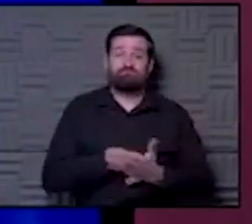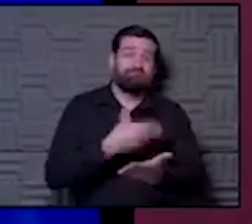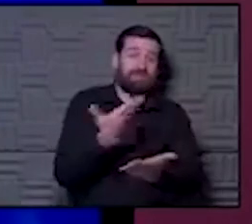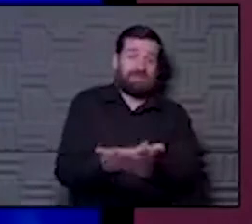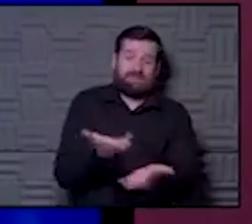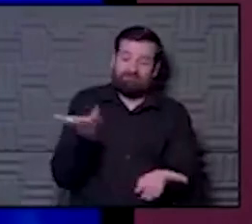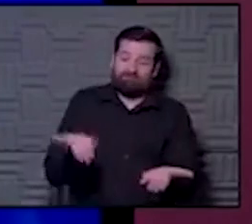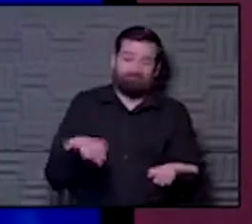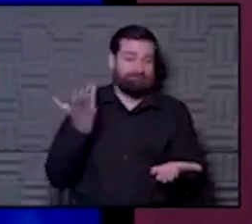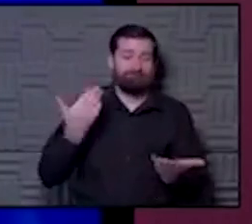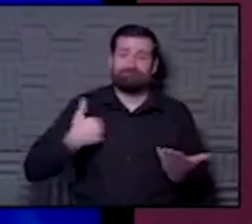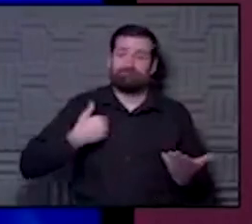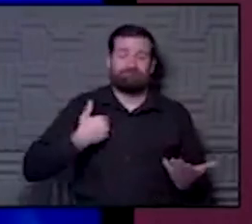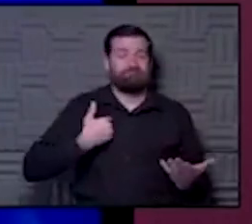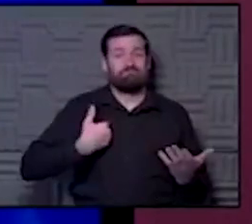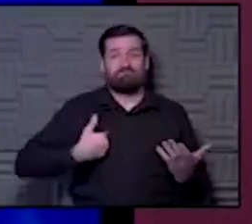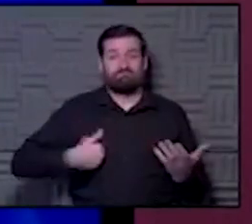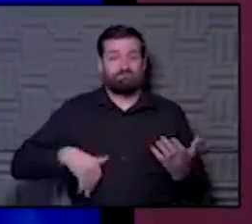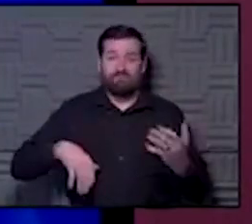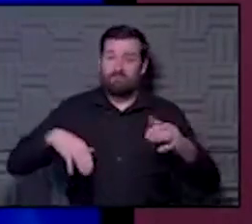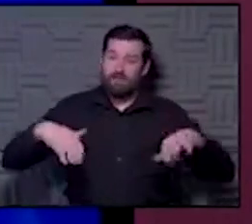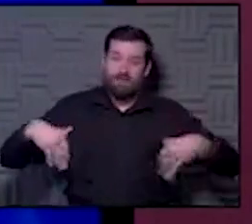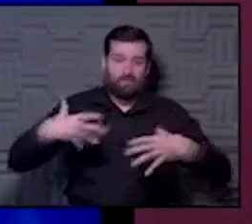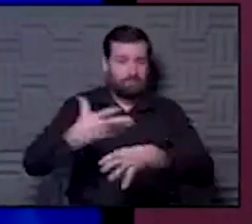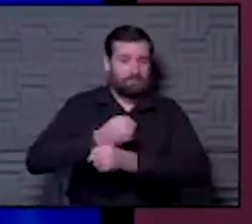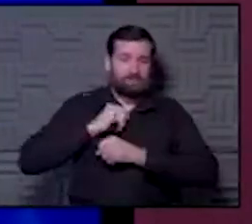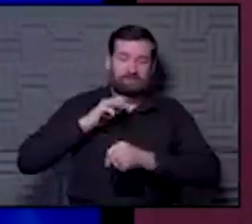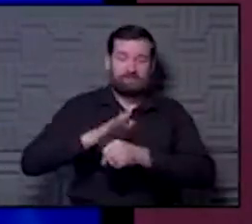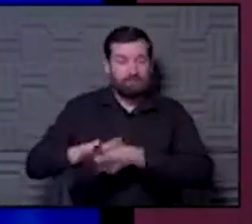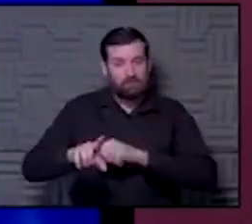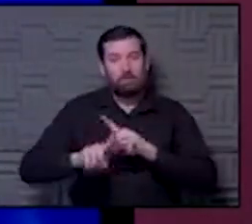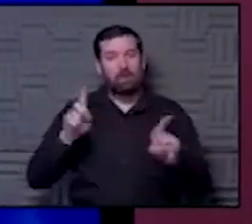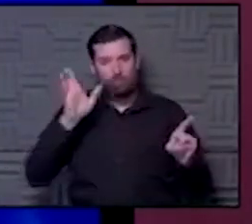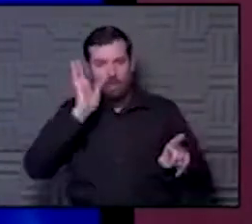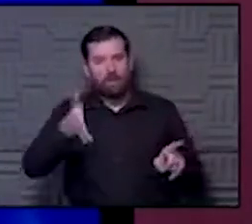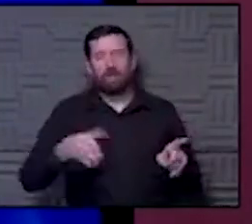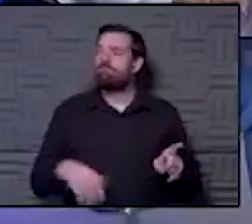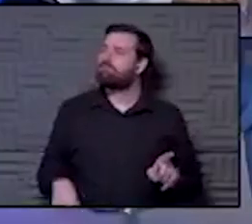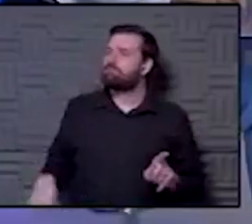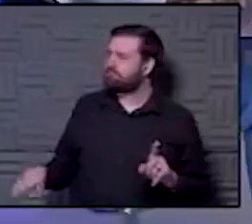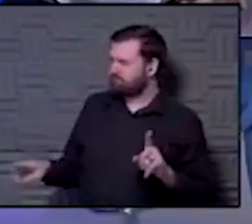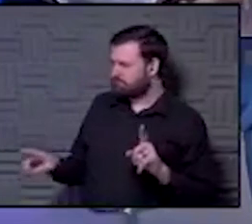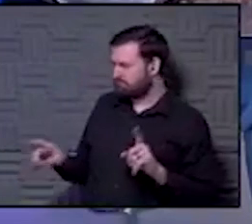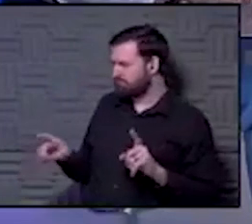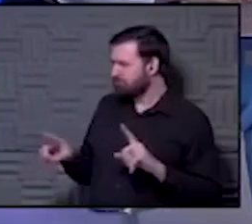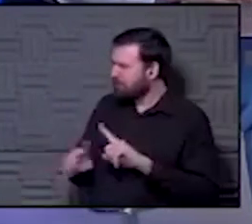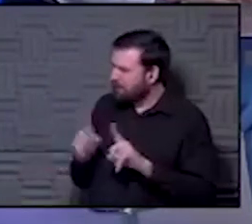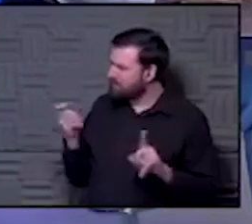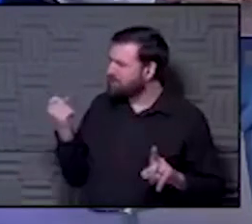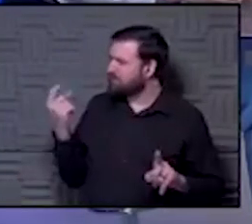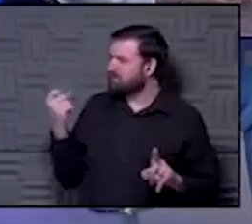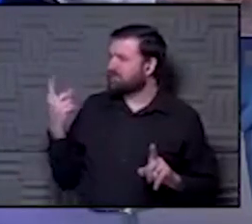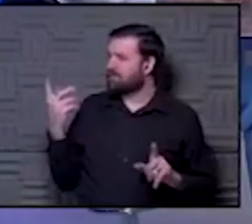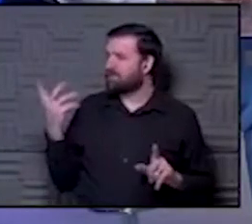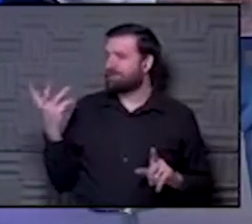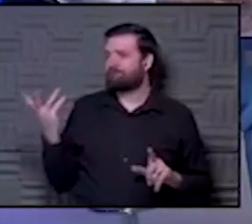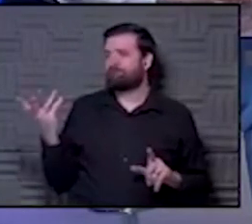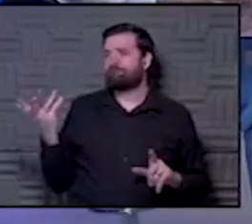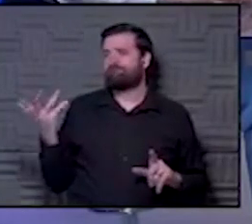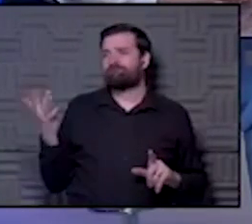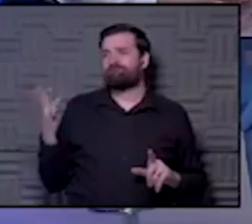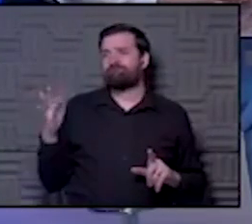the evidence is. We haven't gotten as much in as we need to, but we're going to get there. But that wouldn't be inconsistent with what has been,